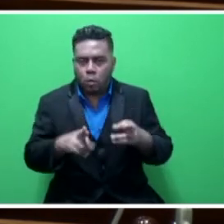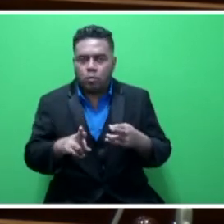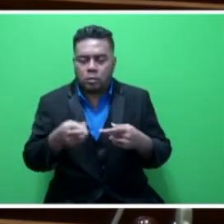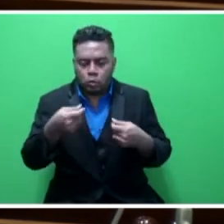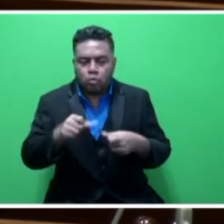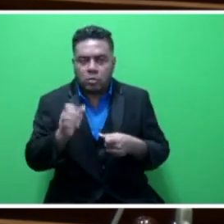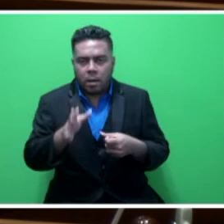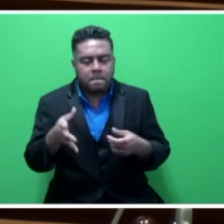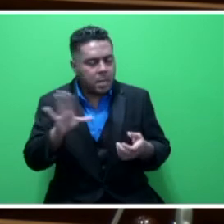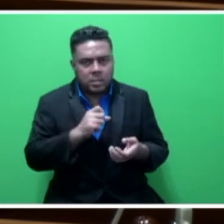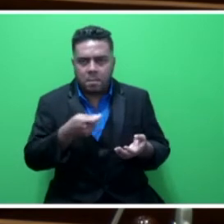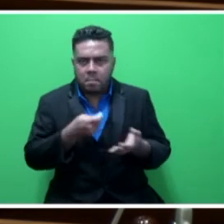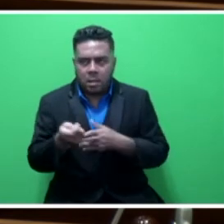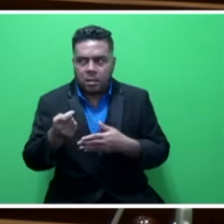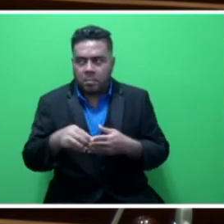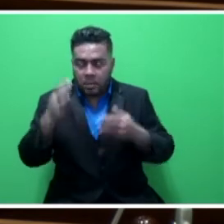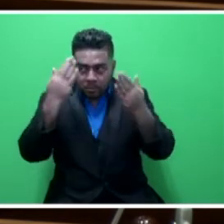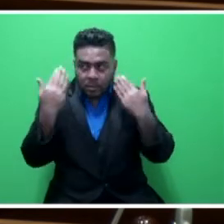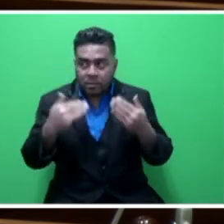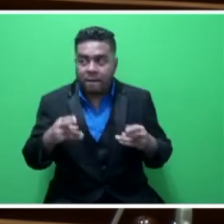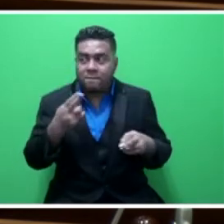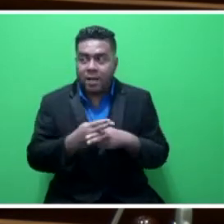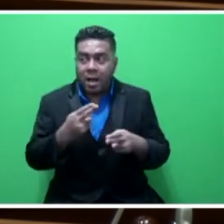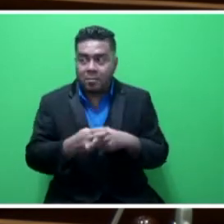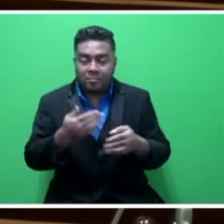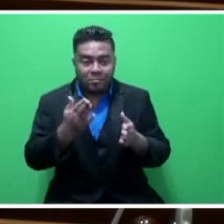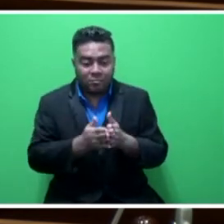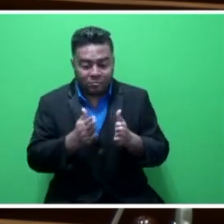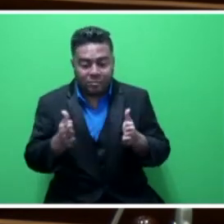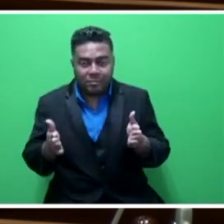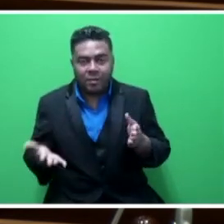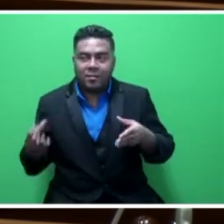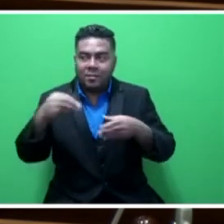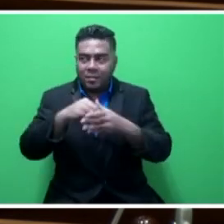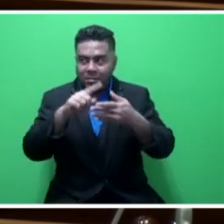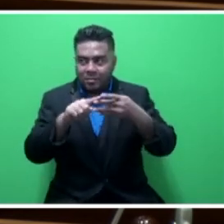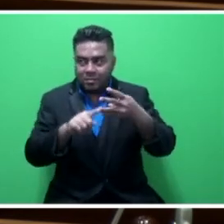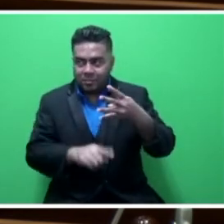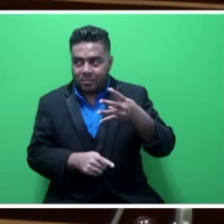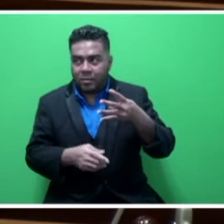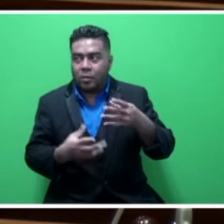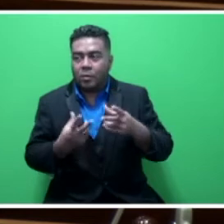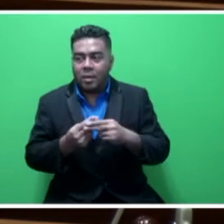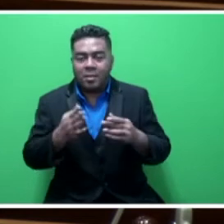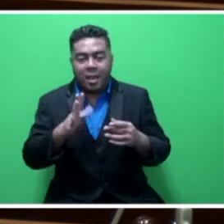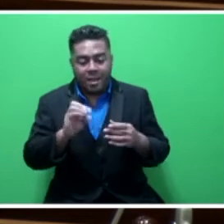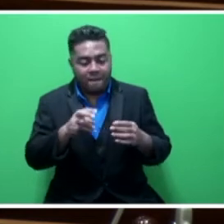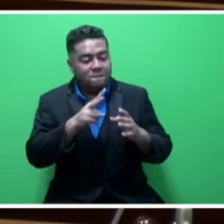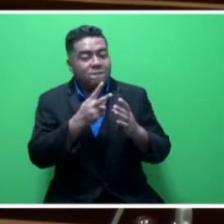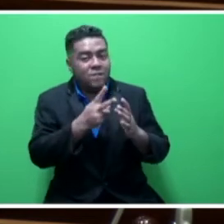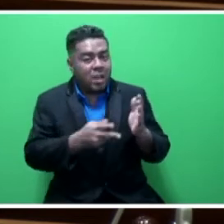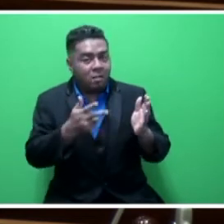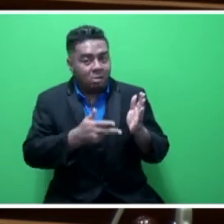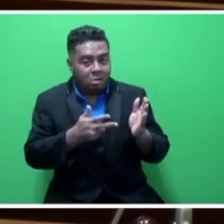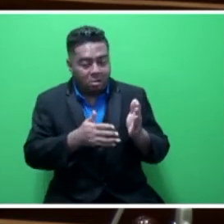must be paid. Mr. Speaker, sir, farm tractors fall within the definition of a vehicle. Therefore,